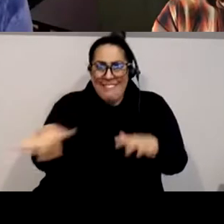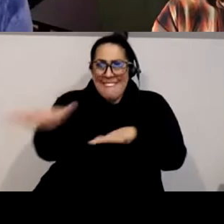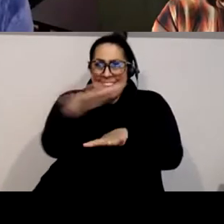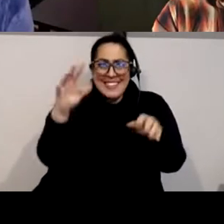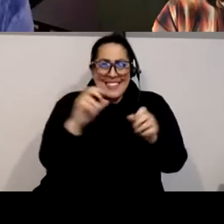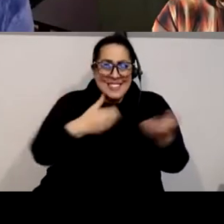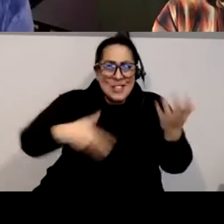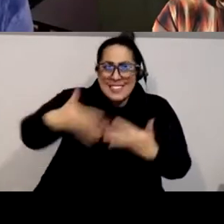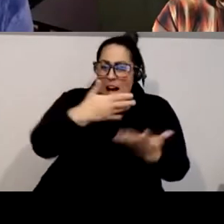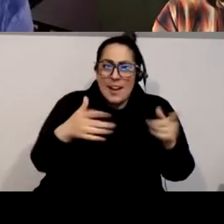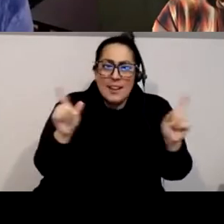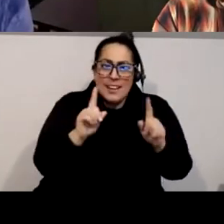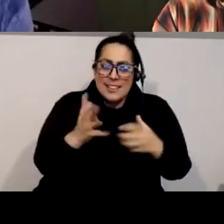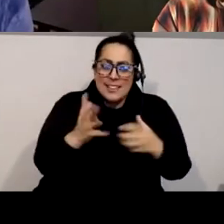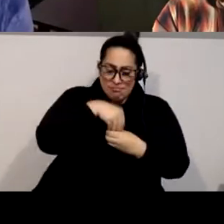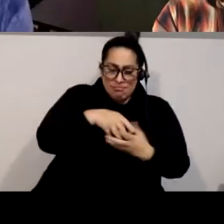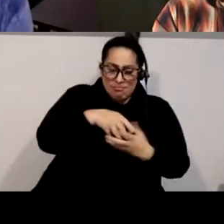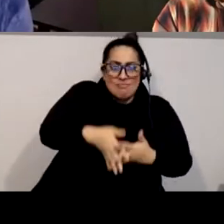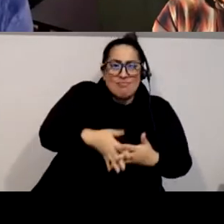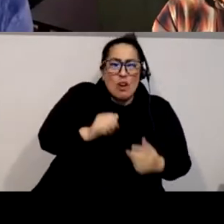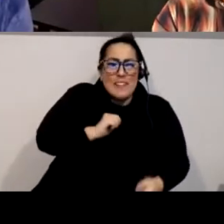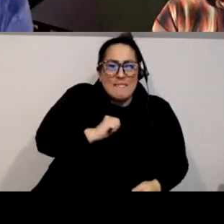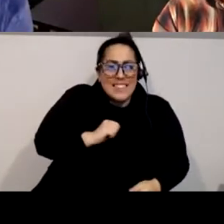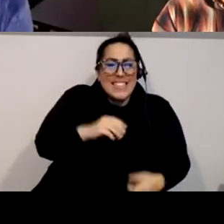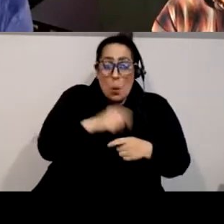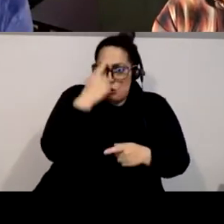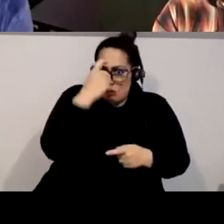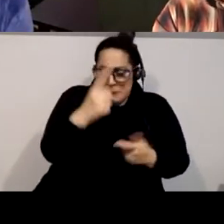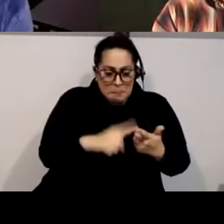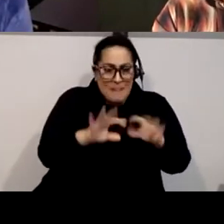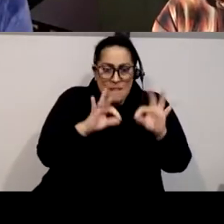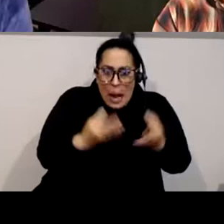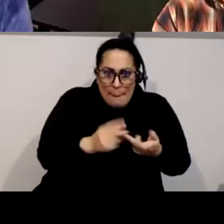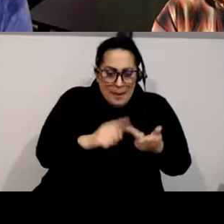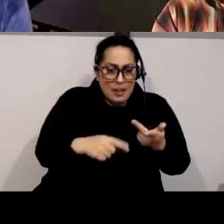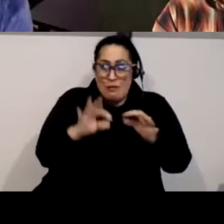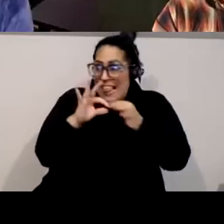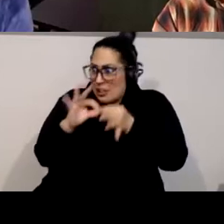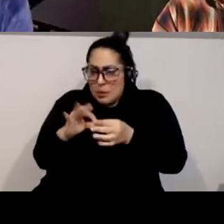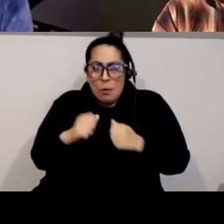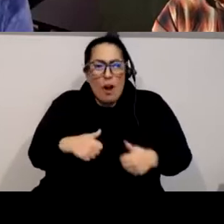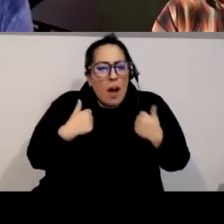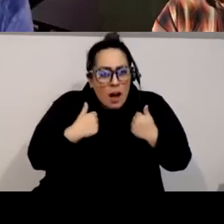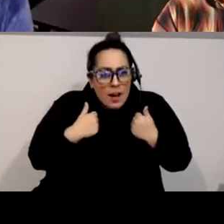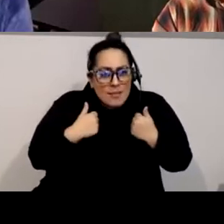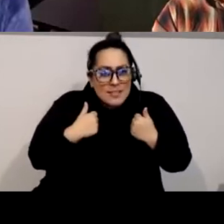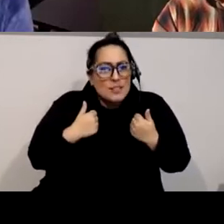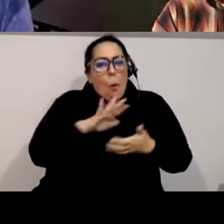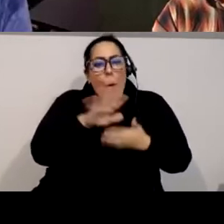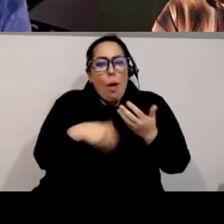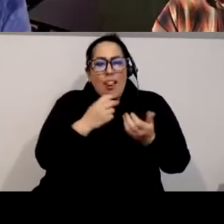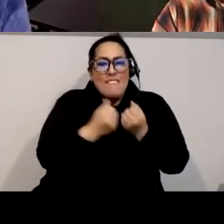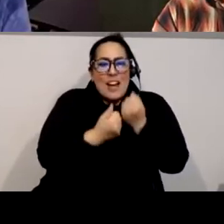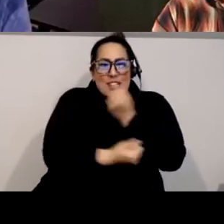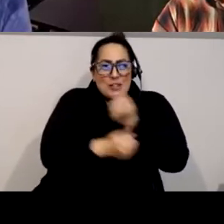into i mean frankly our dreams our families our relationships our lives every little piece so i often when people ask me that